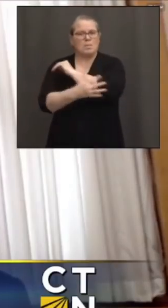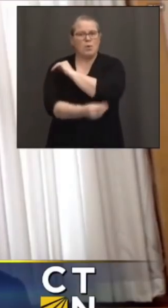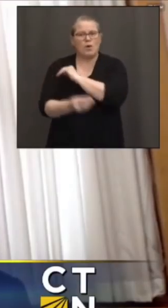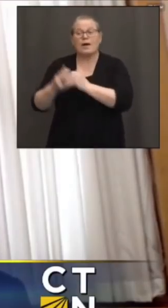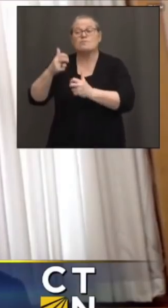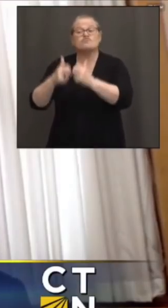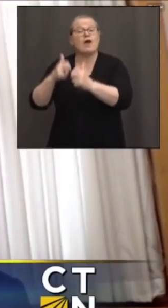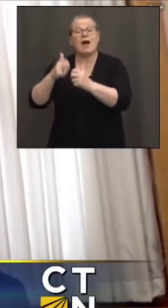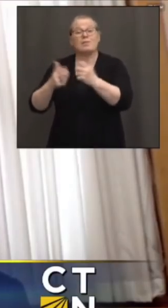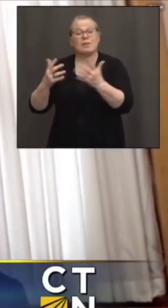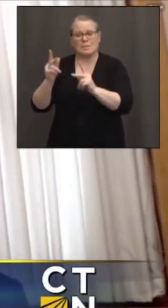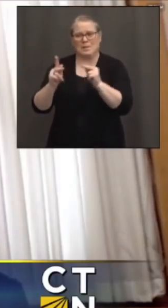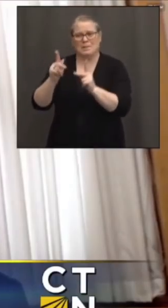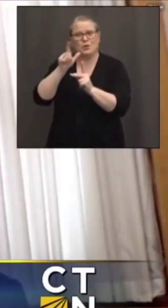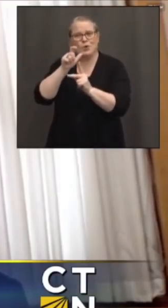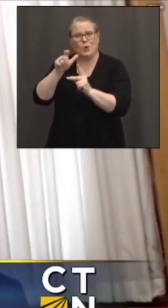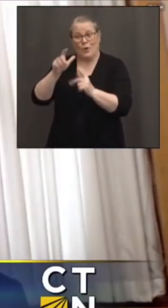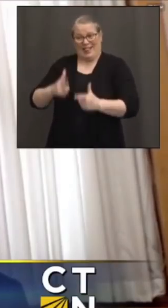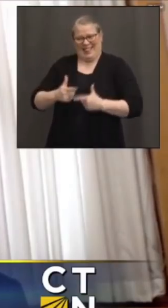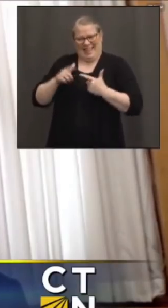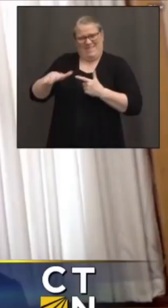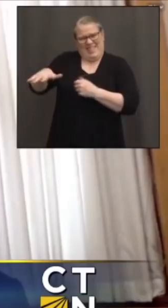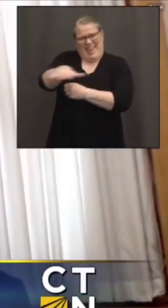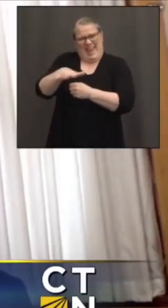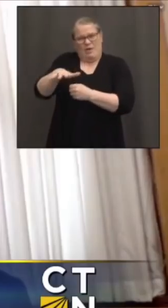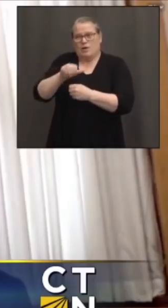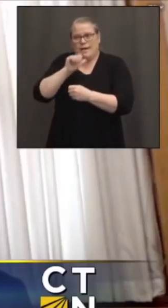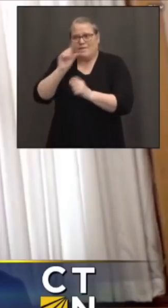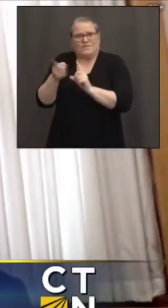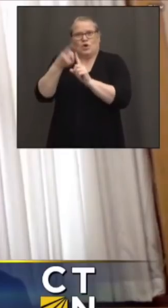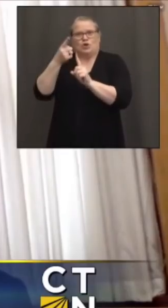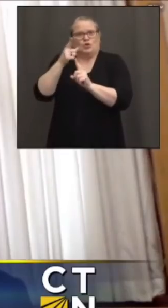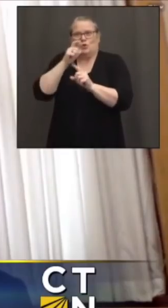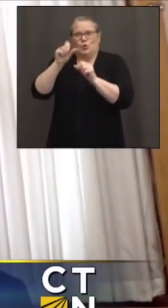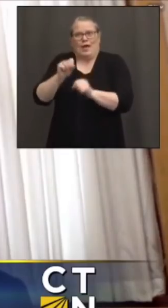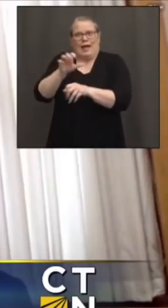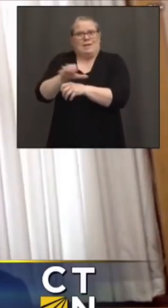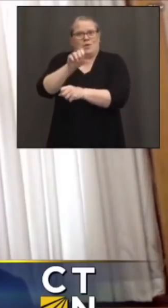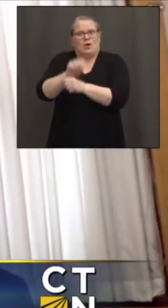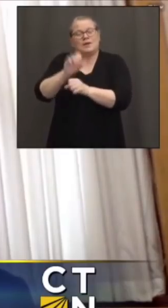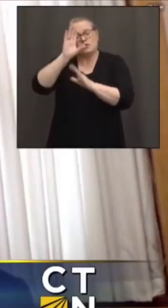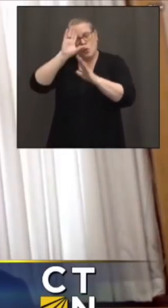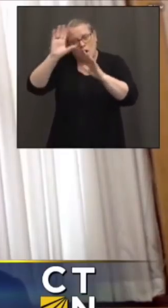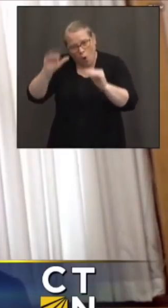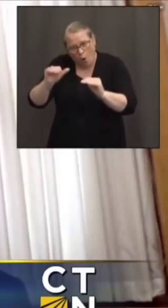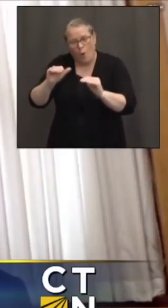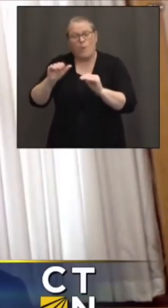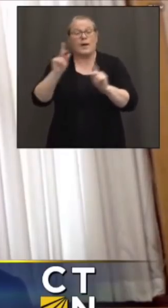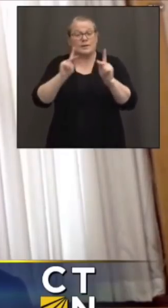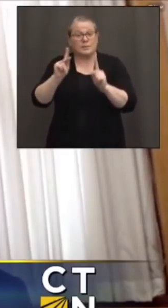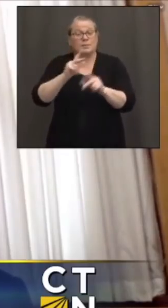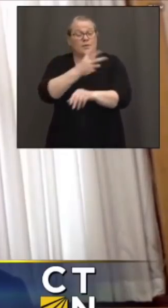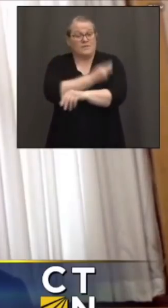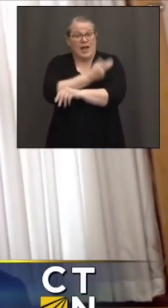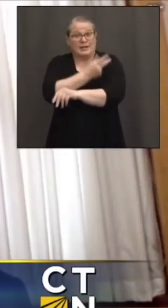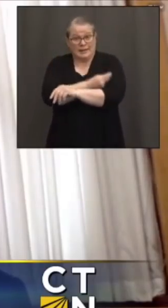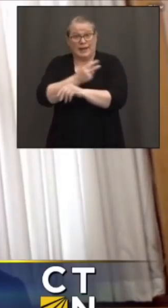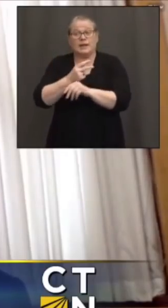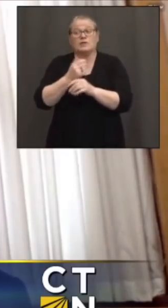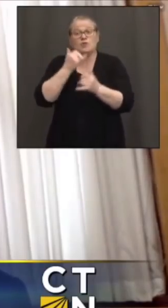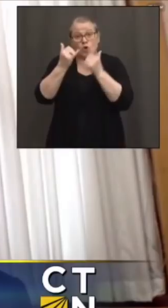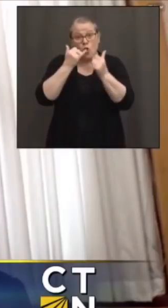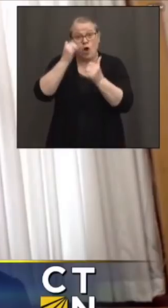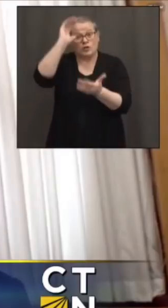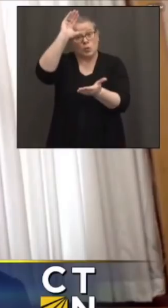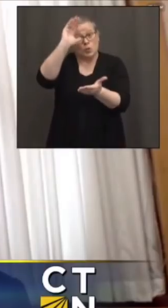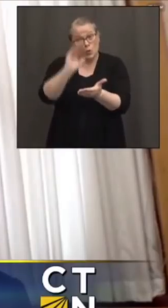the ones who are first able to get to those appointments in the pharmacies. So we're hopeful that dynamic will turn. That will help a lot. But, you know,